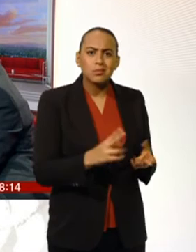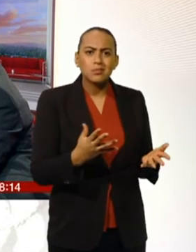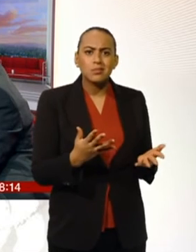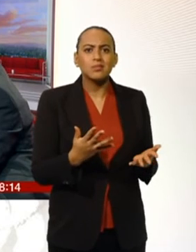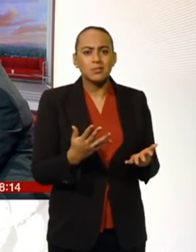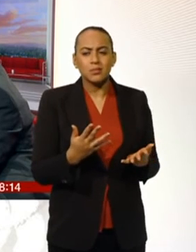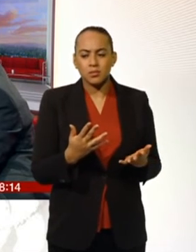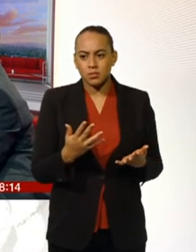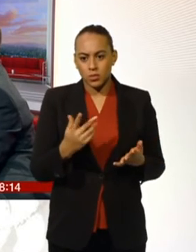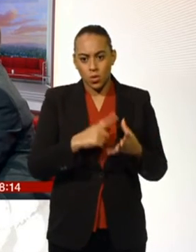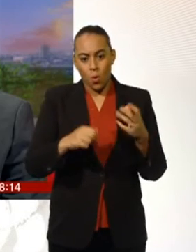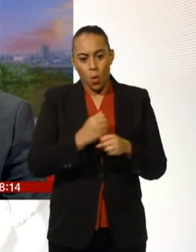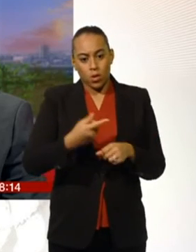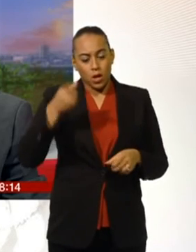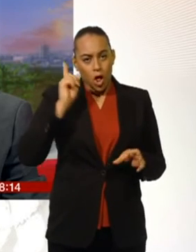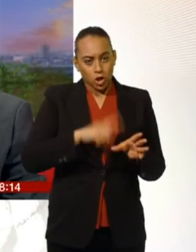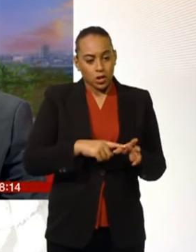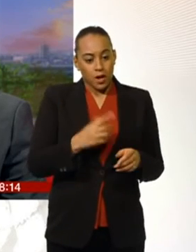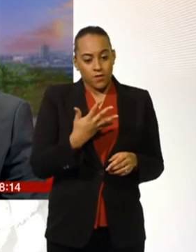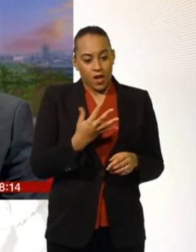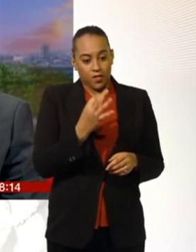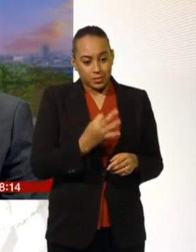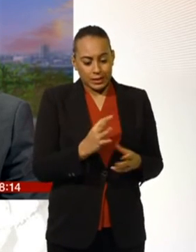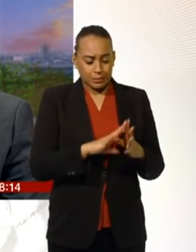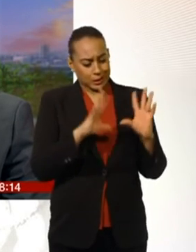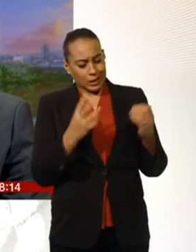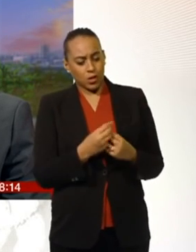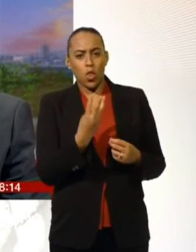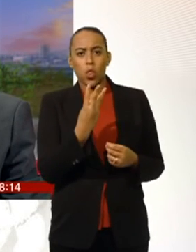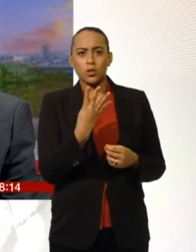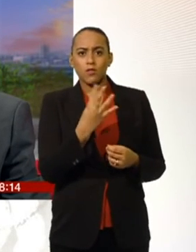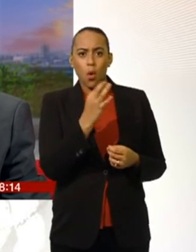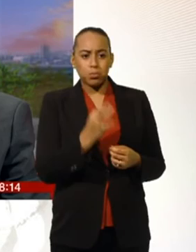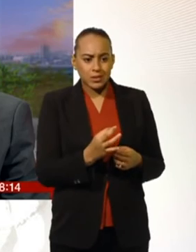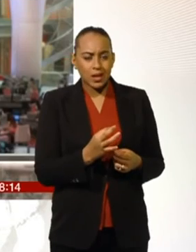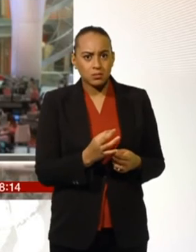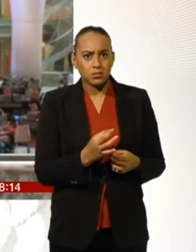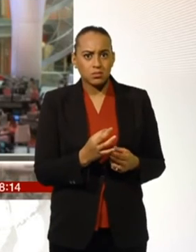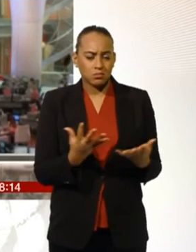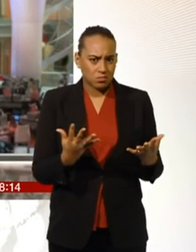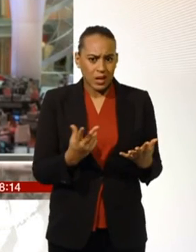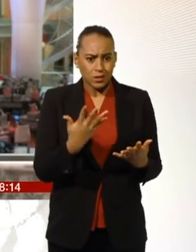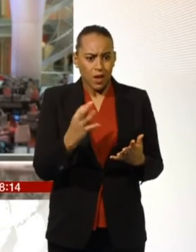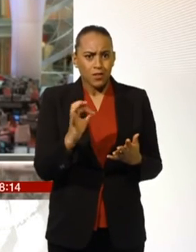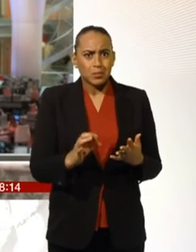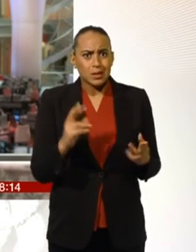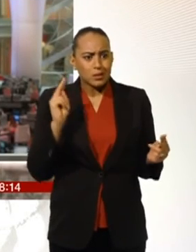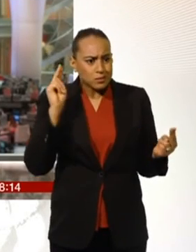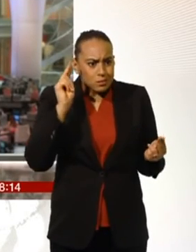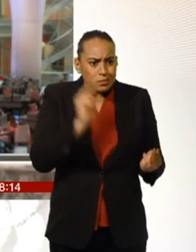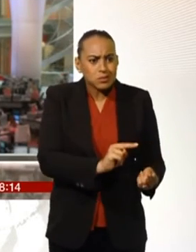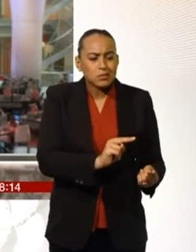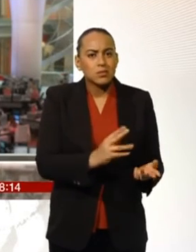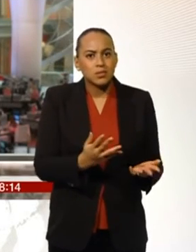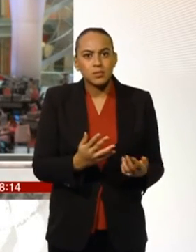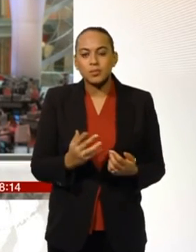year they cut the prices by 5% so 34% and 5%. Well look as I say there are what